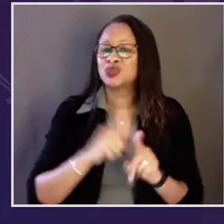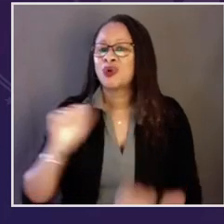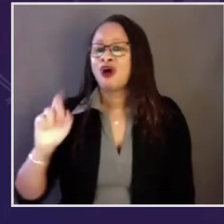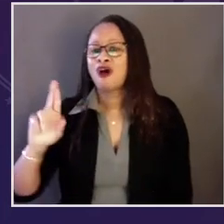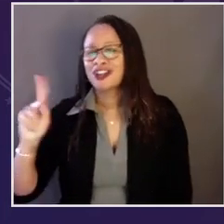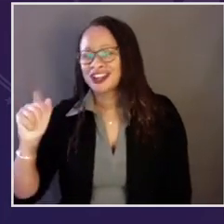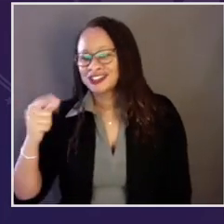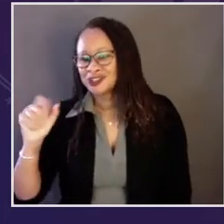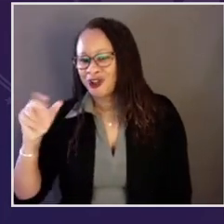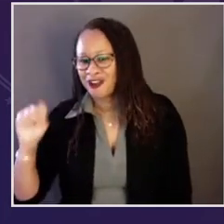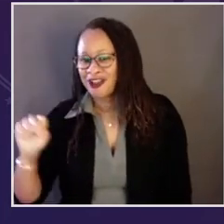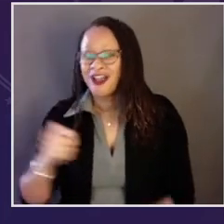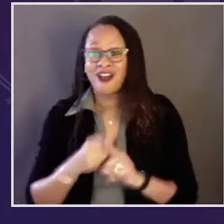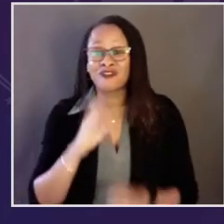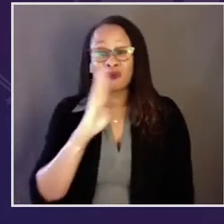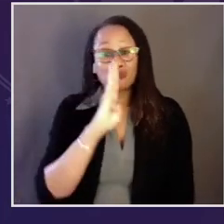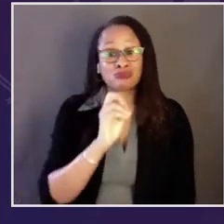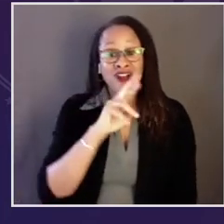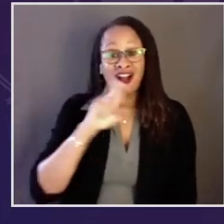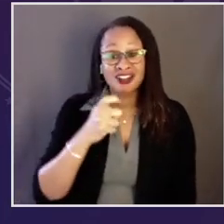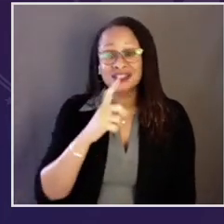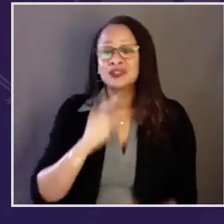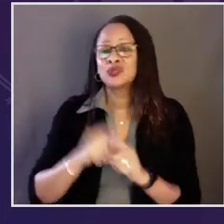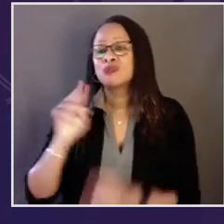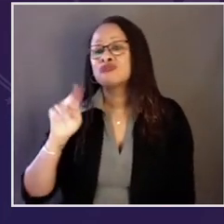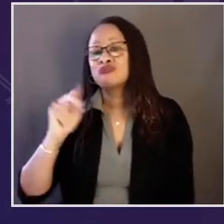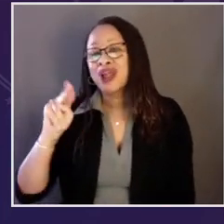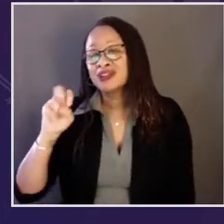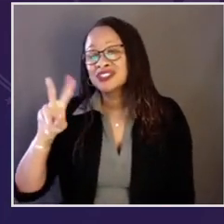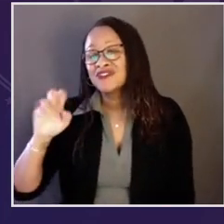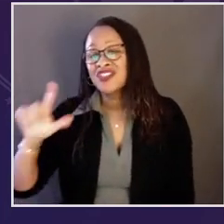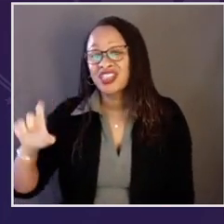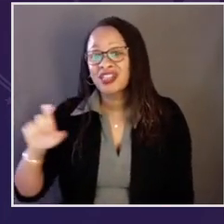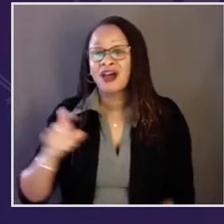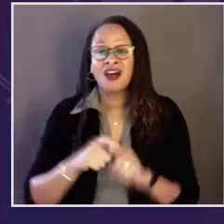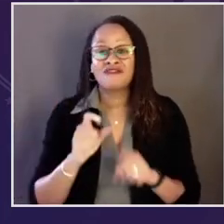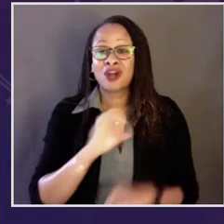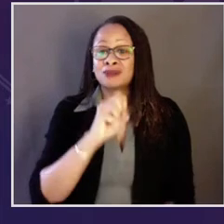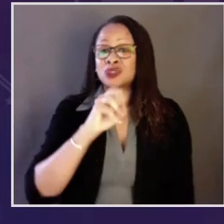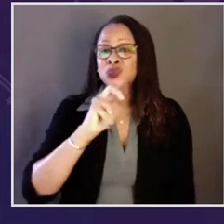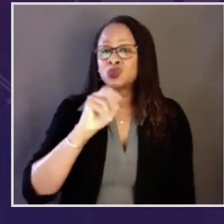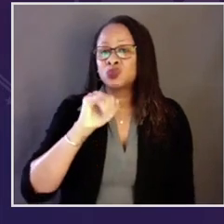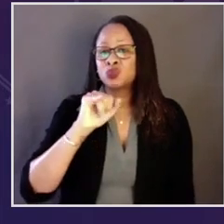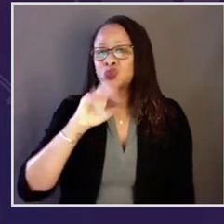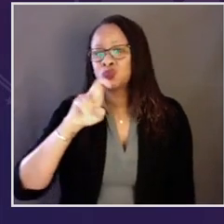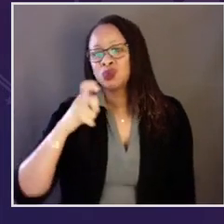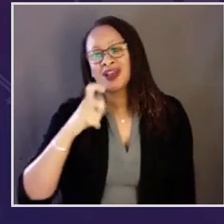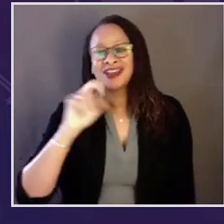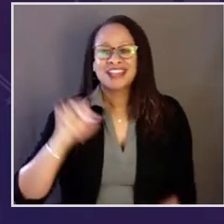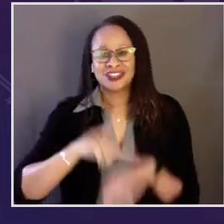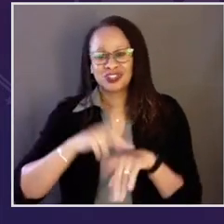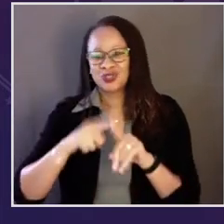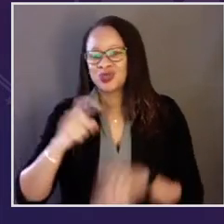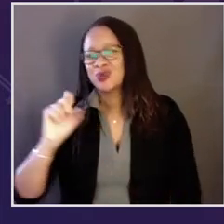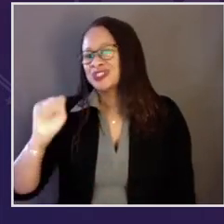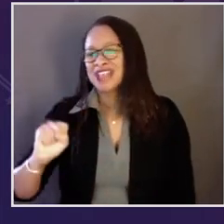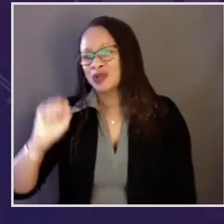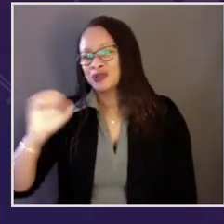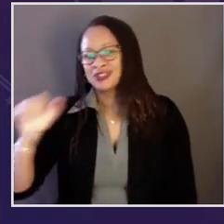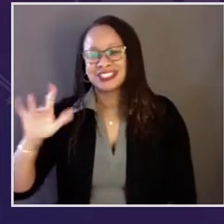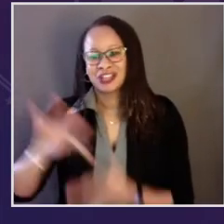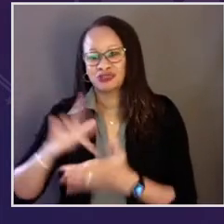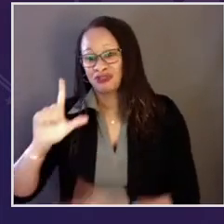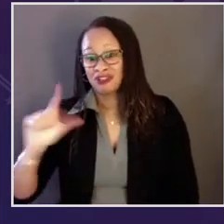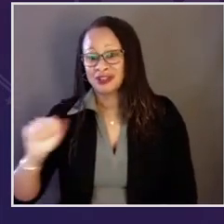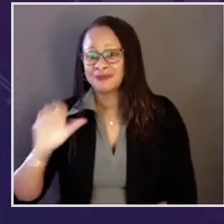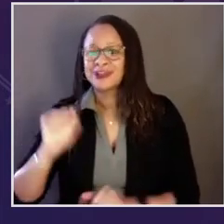every child, from Akron to Arkansas, from the Bronx to Brownsville, from the Sioux